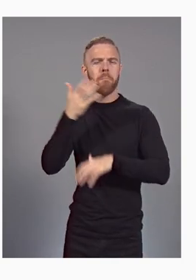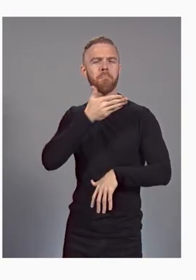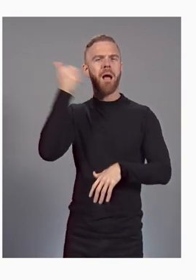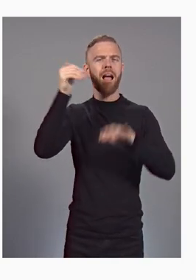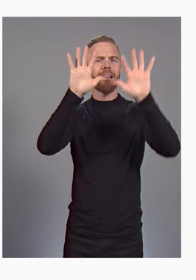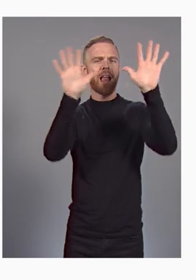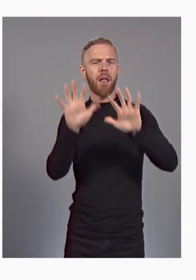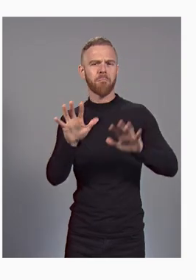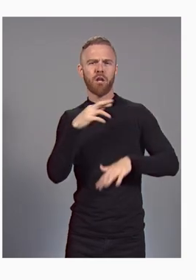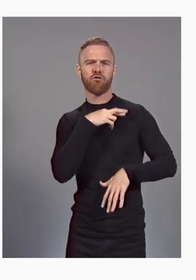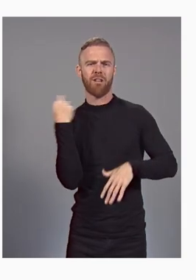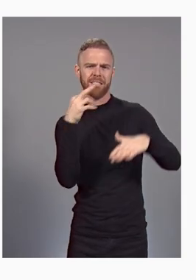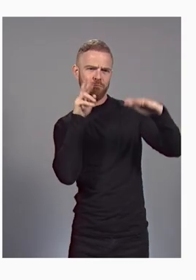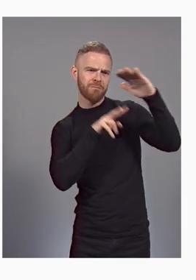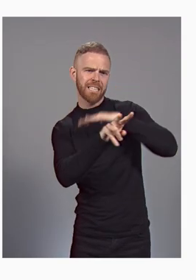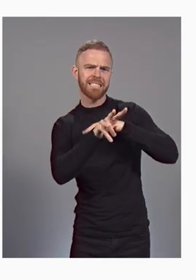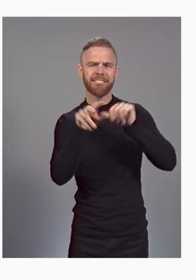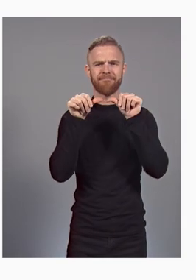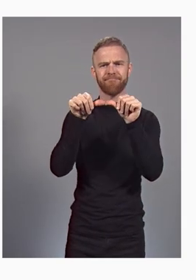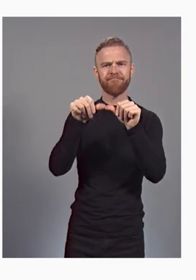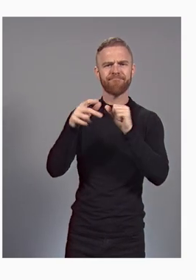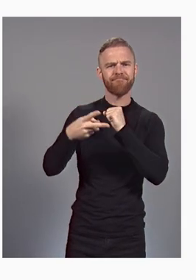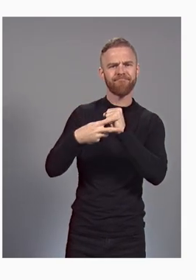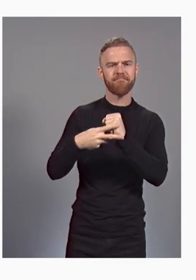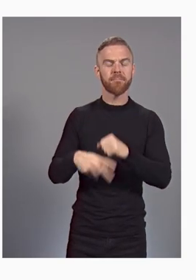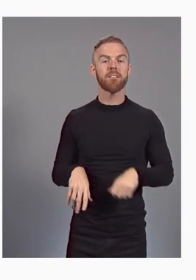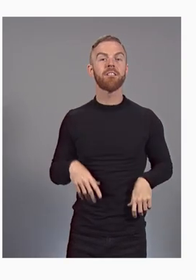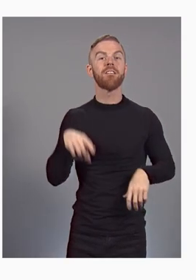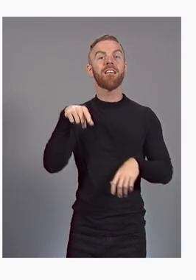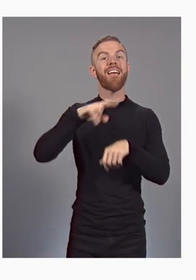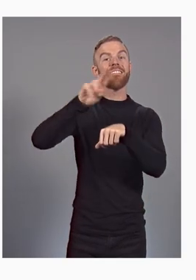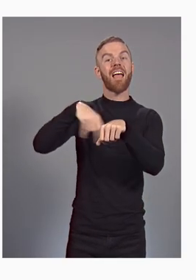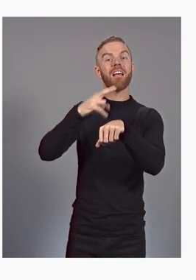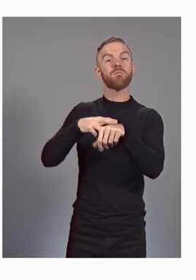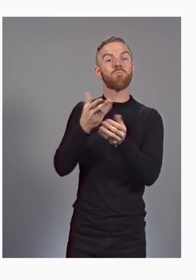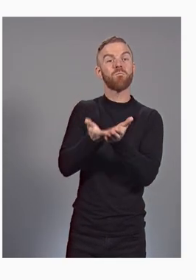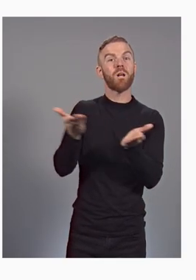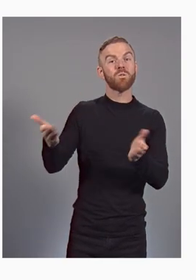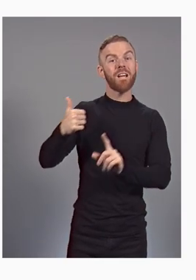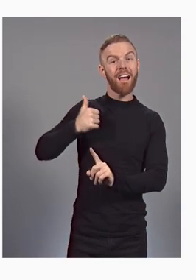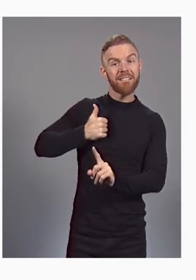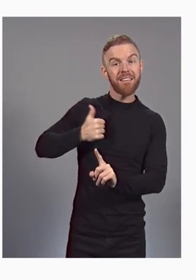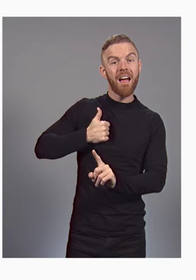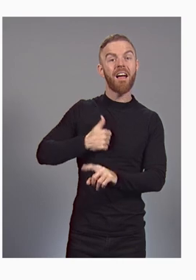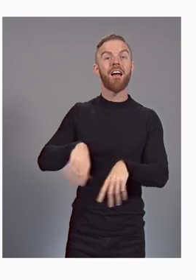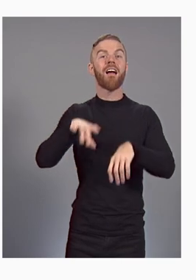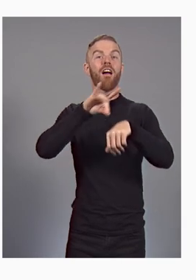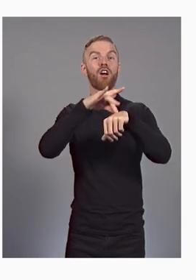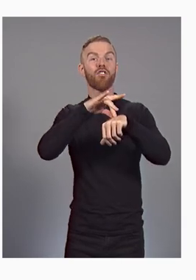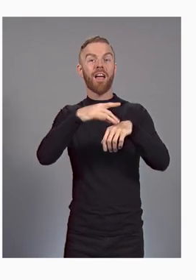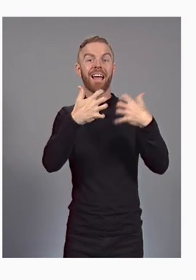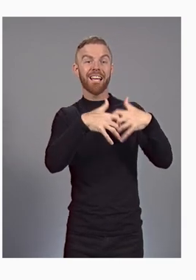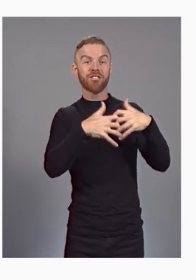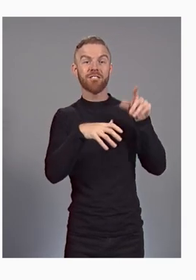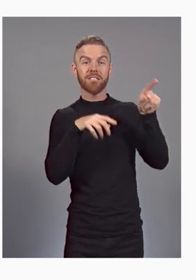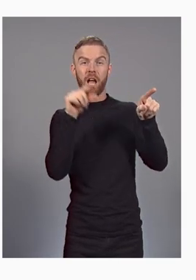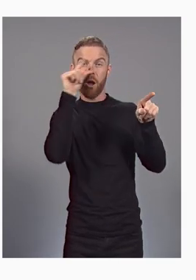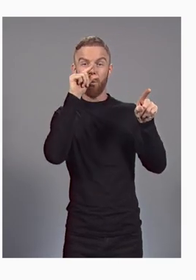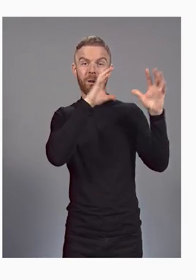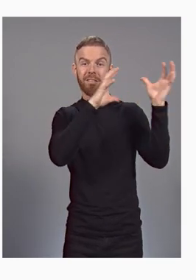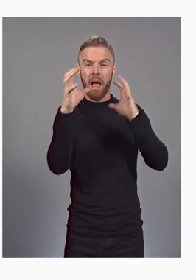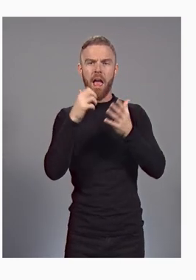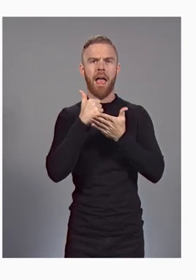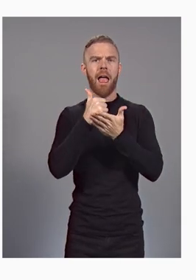For Natural Resources Canada, Earth Engine on Google Cloud helps map the tree